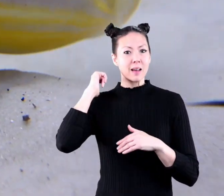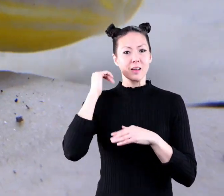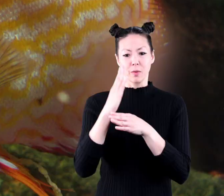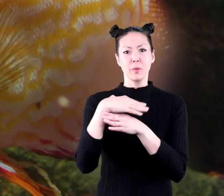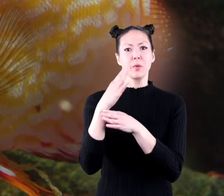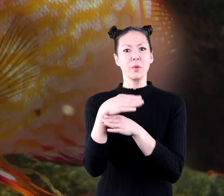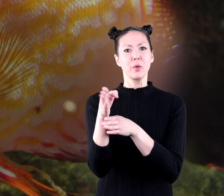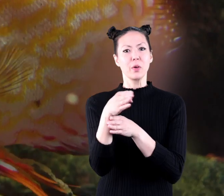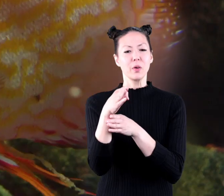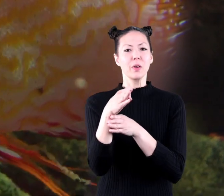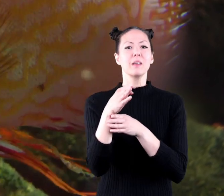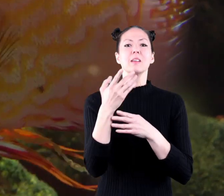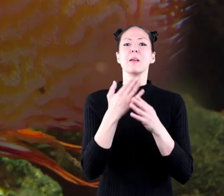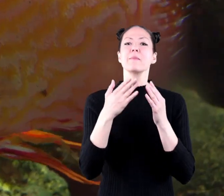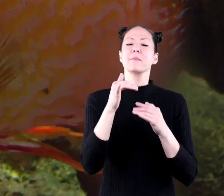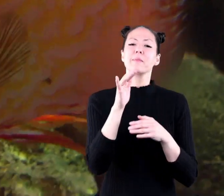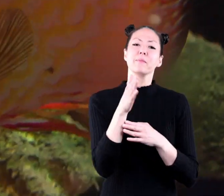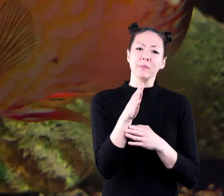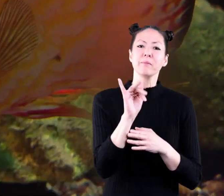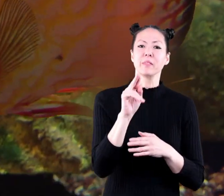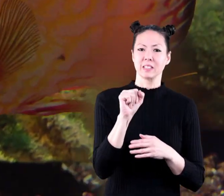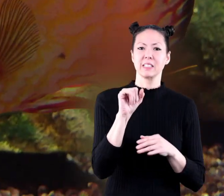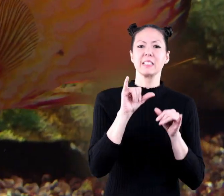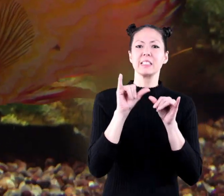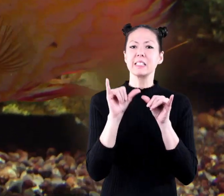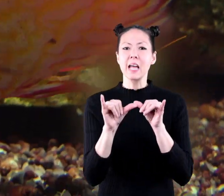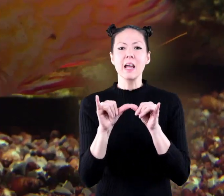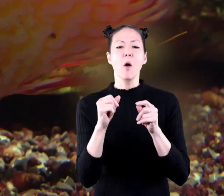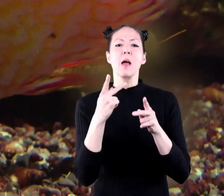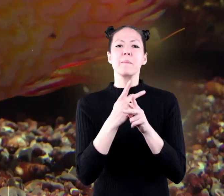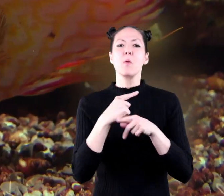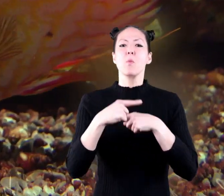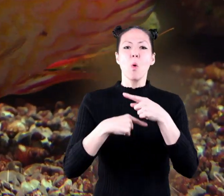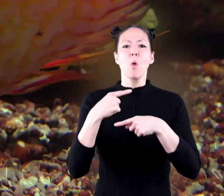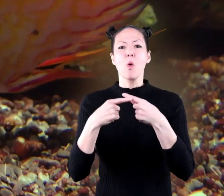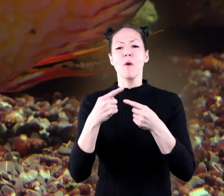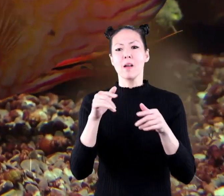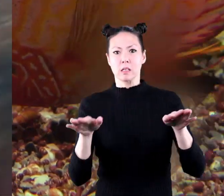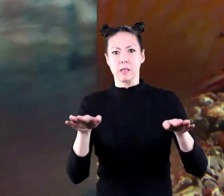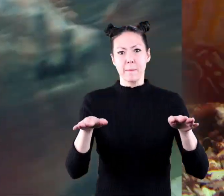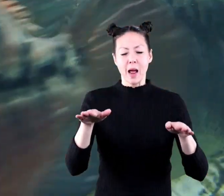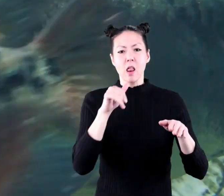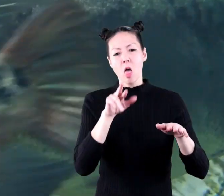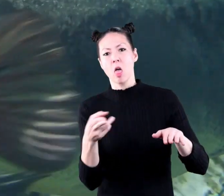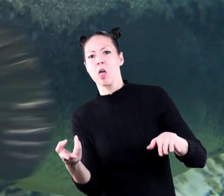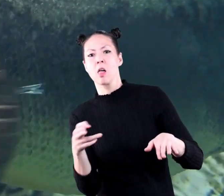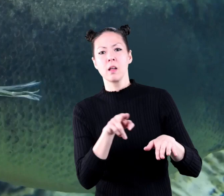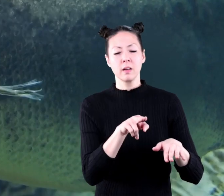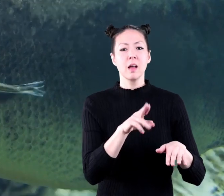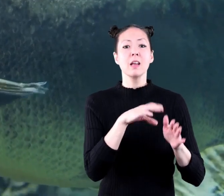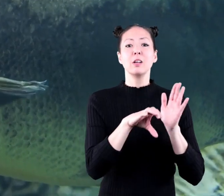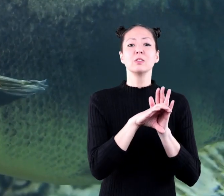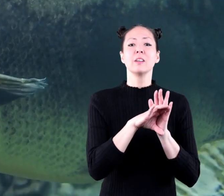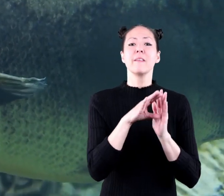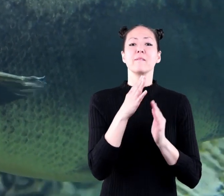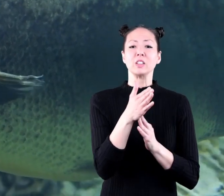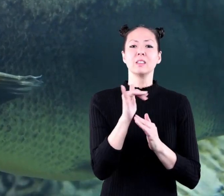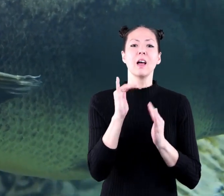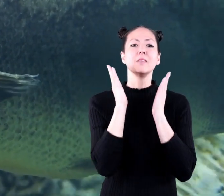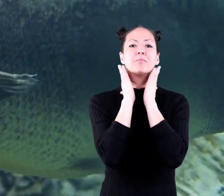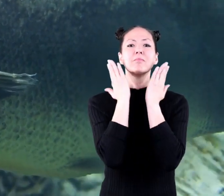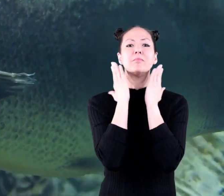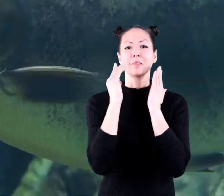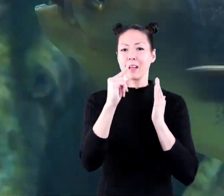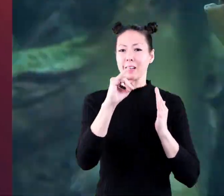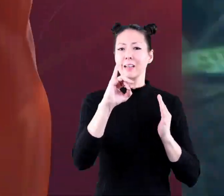those fins help them stay in place and keep them from rolling over another characteristic of a fish is